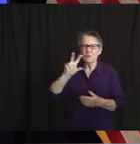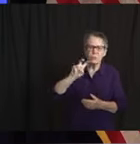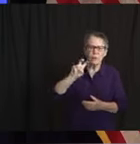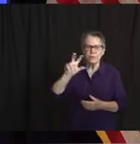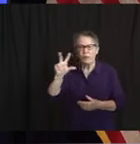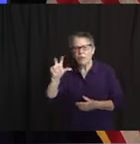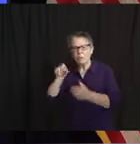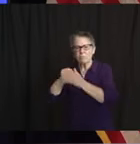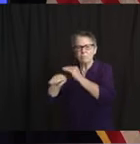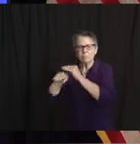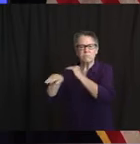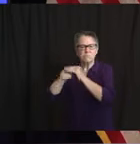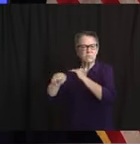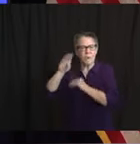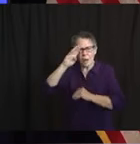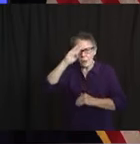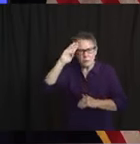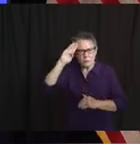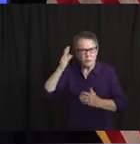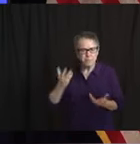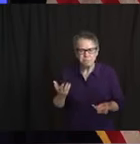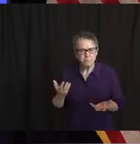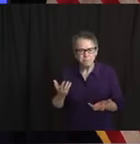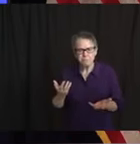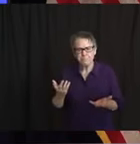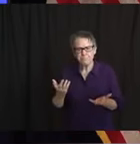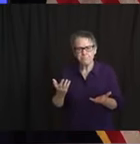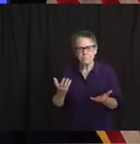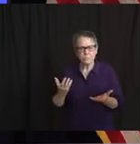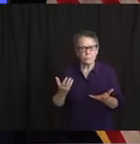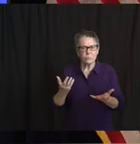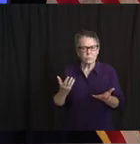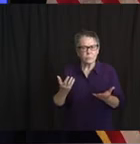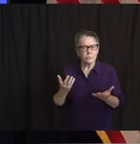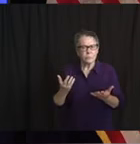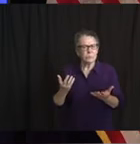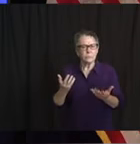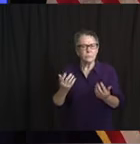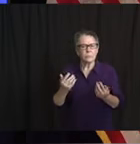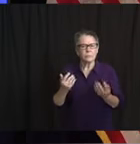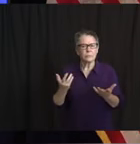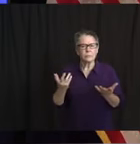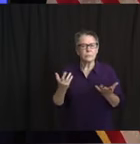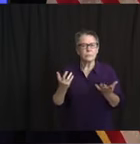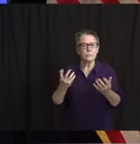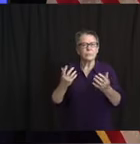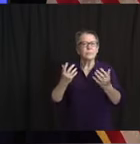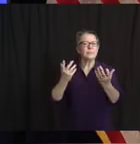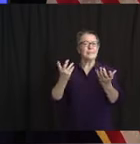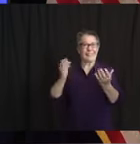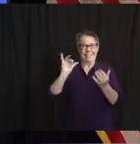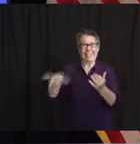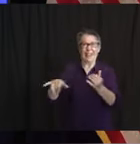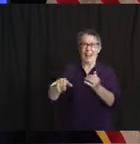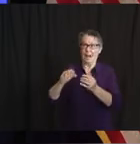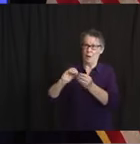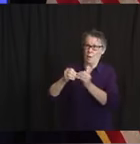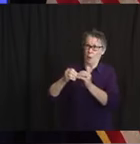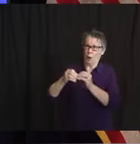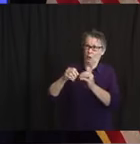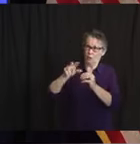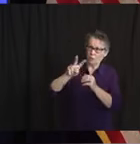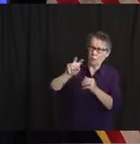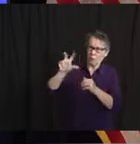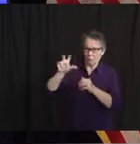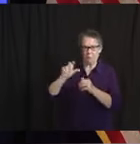data point that says that we're not out of the woods yet, it's that one. That people, as tragic as the fatalities are, those are